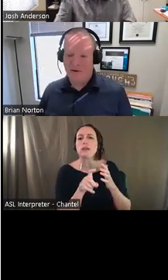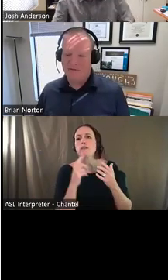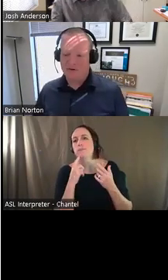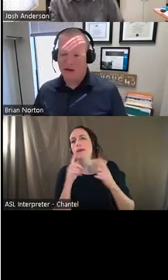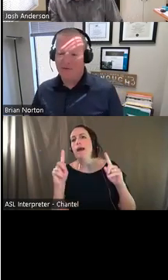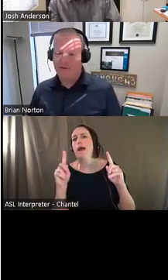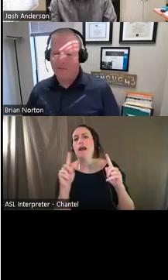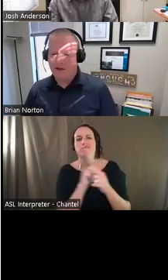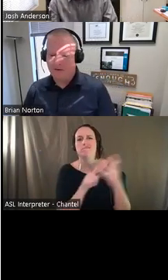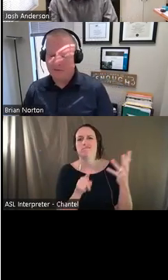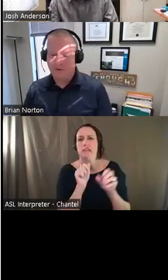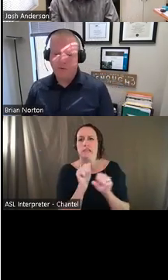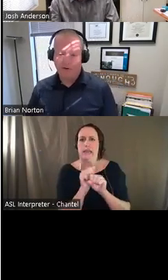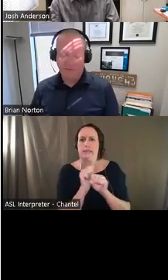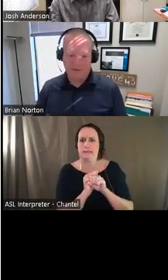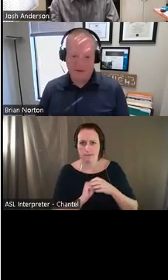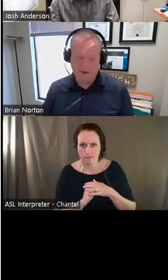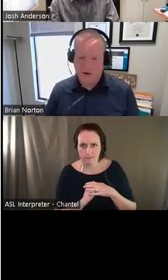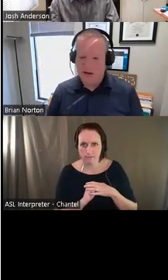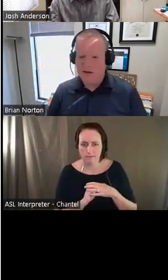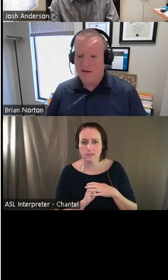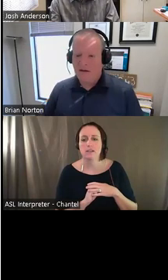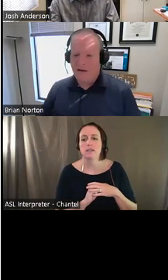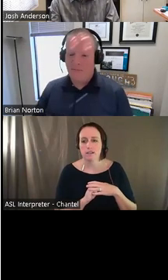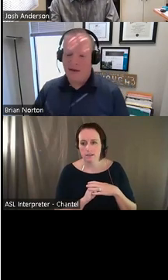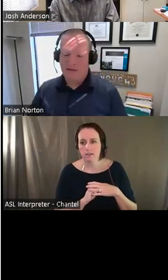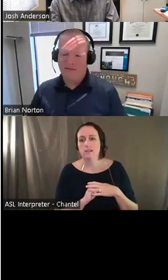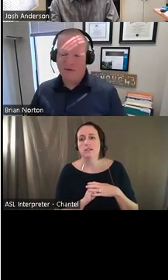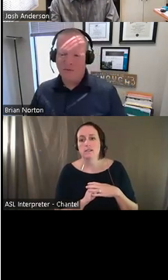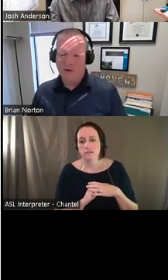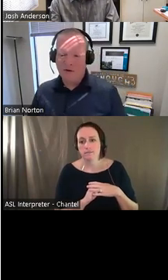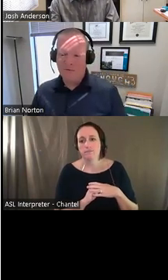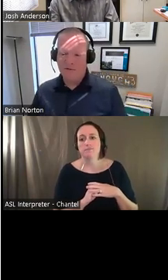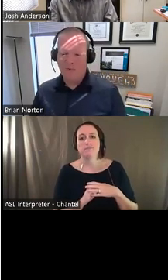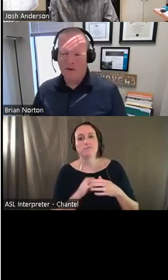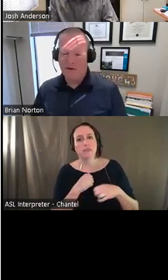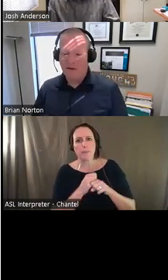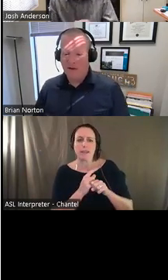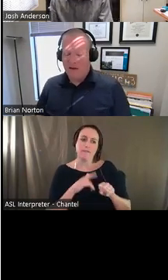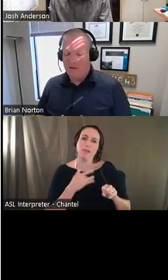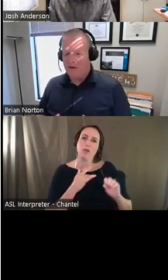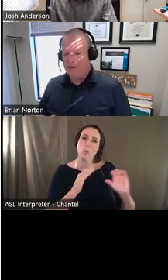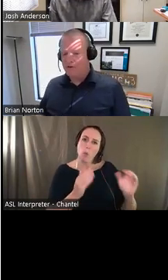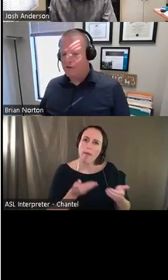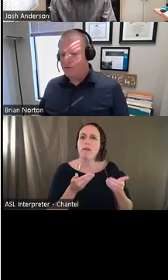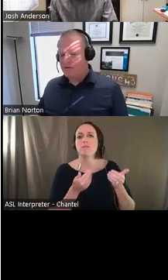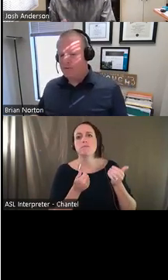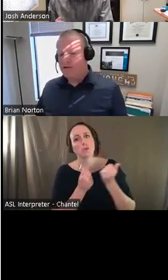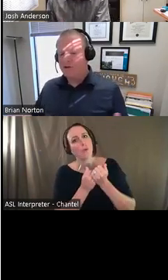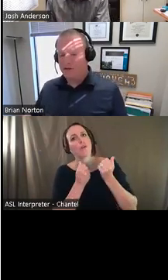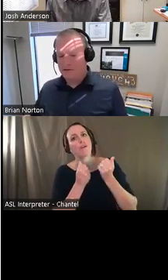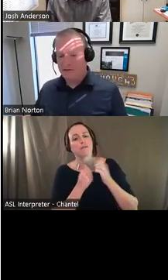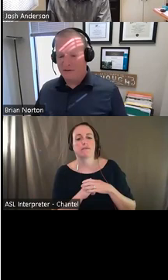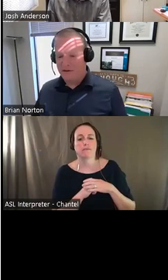that are part of the job that they're applying for or that they're starting, making them feel welcome and supported. You can also go into